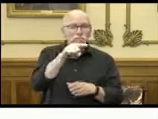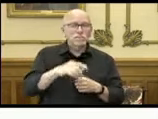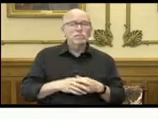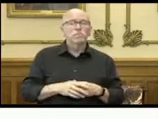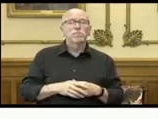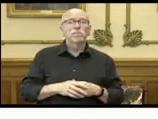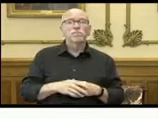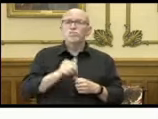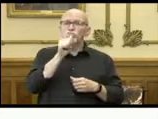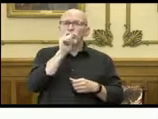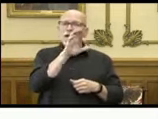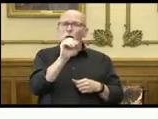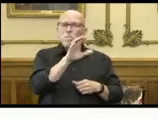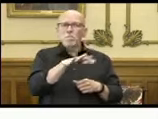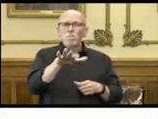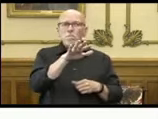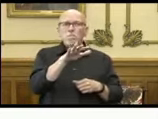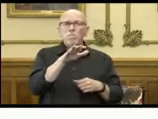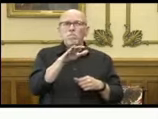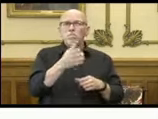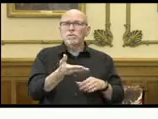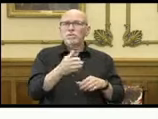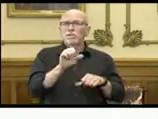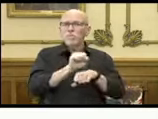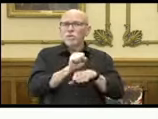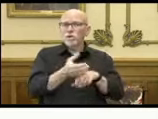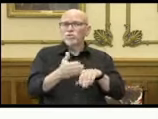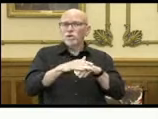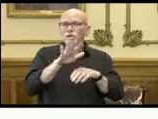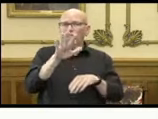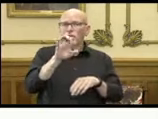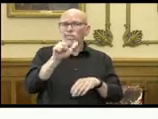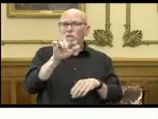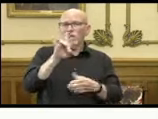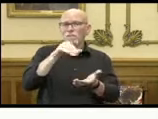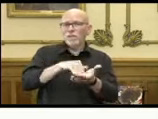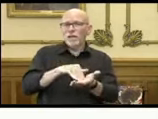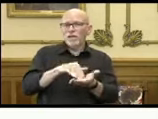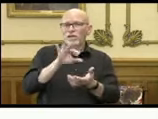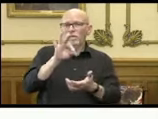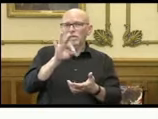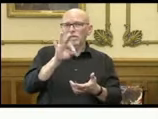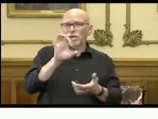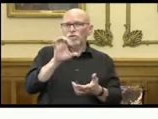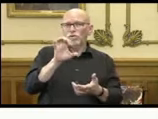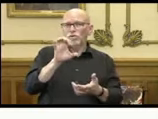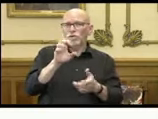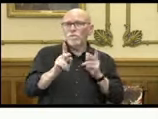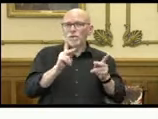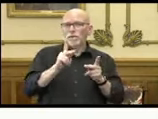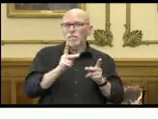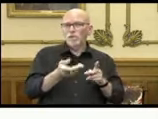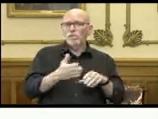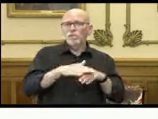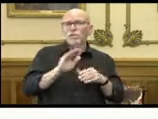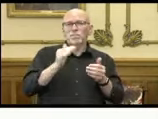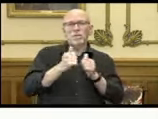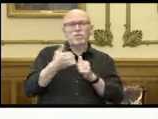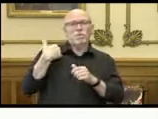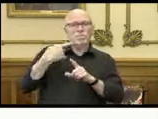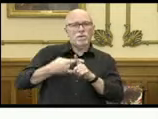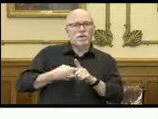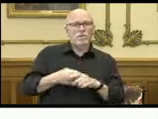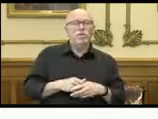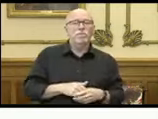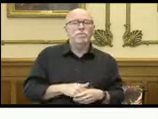the private employment in June increased by 128,900 people from the previous month.